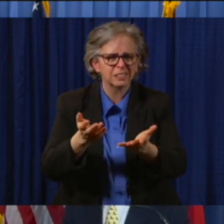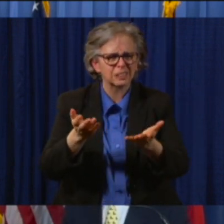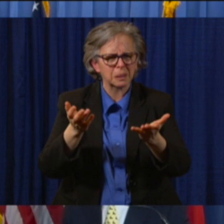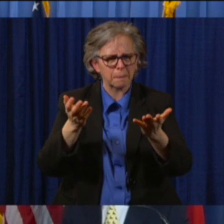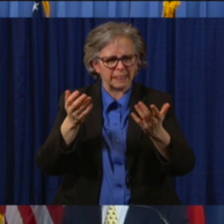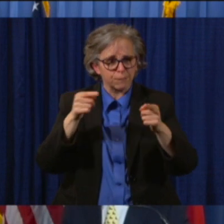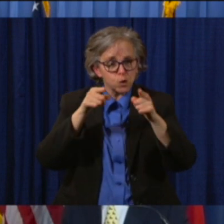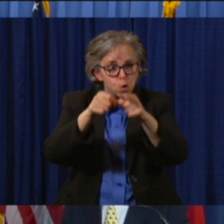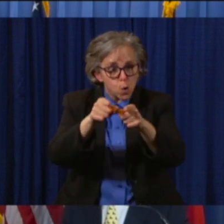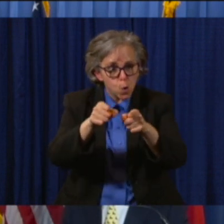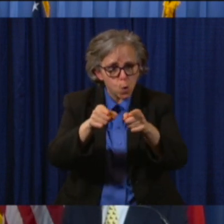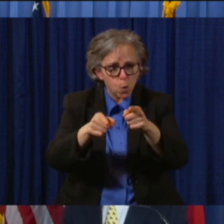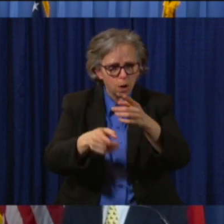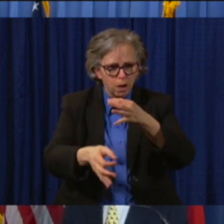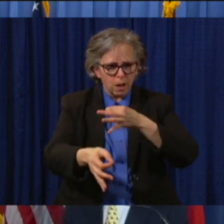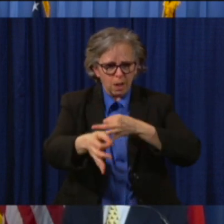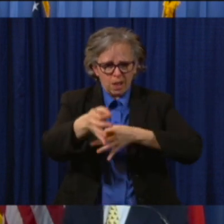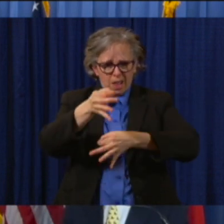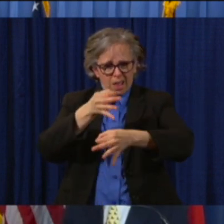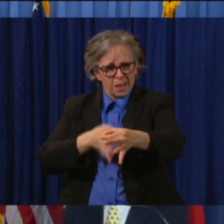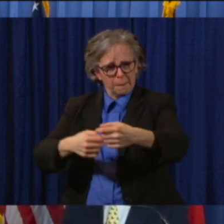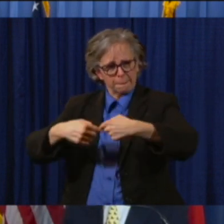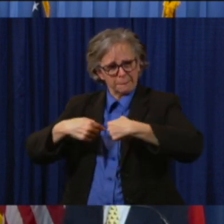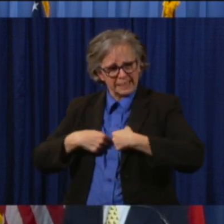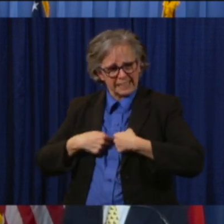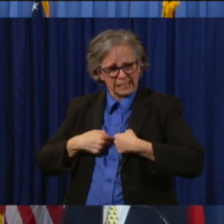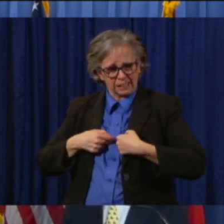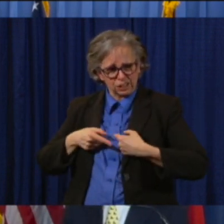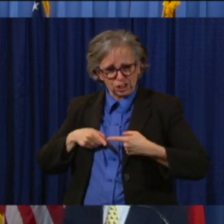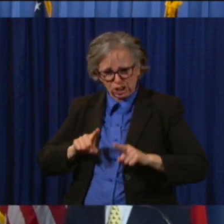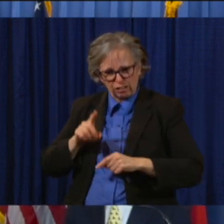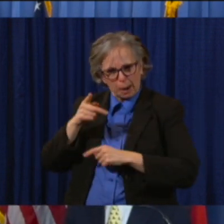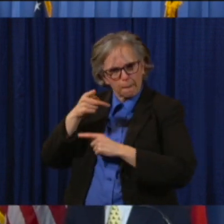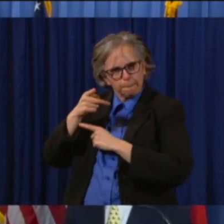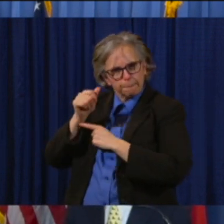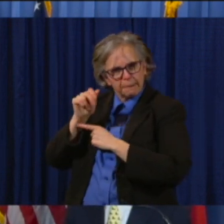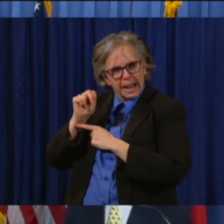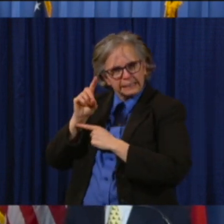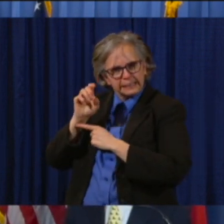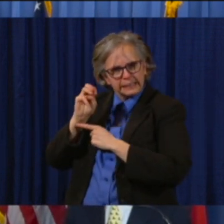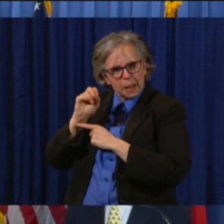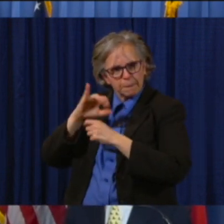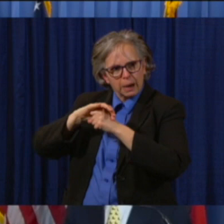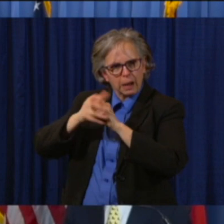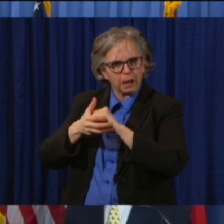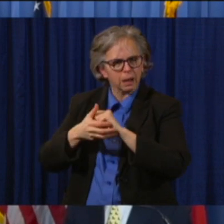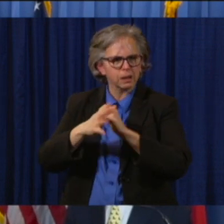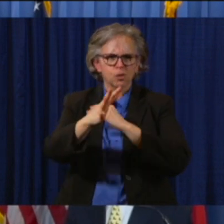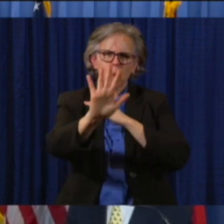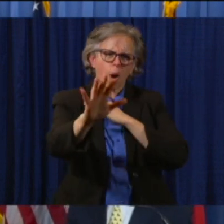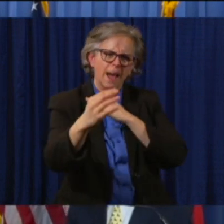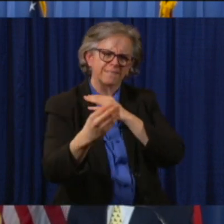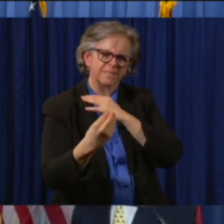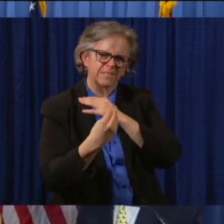what advice would you have to heal and move forward in truly substantial and meaningful way?